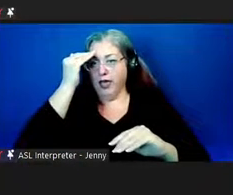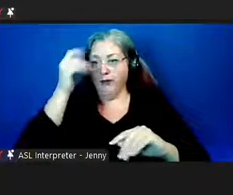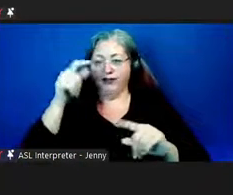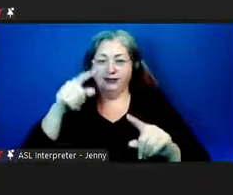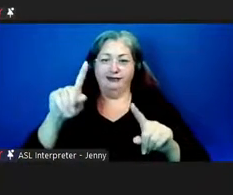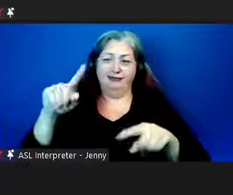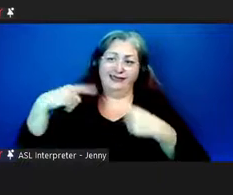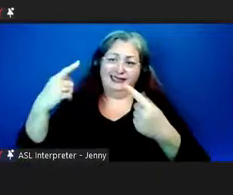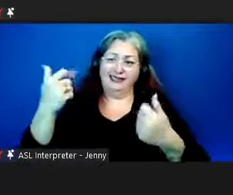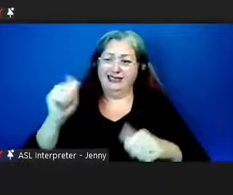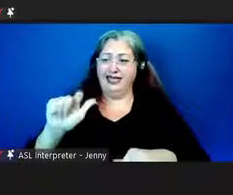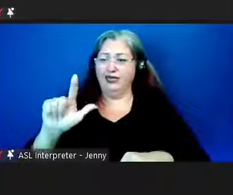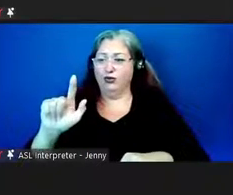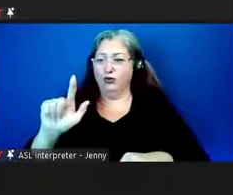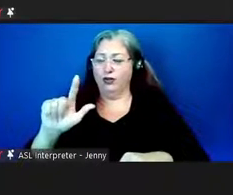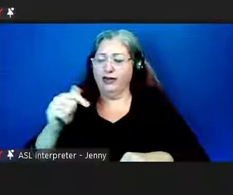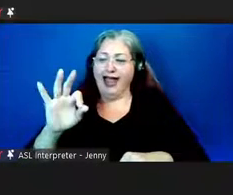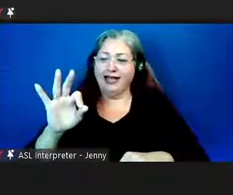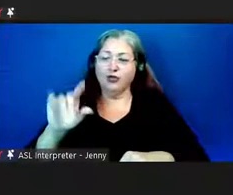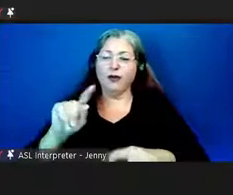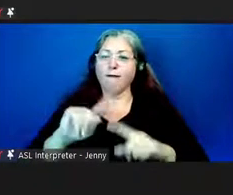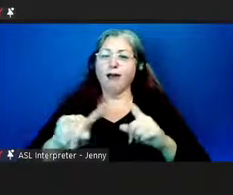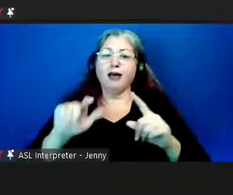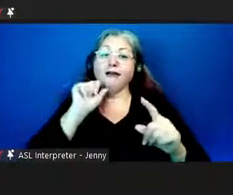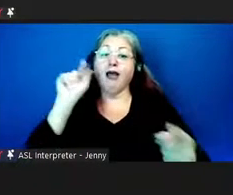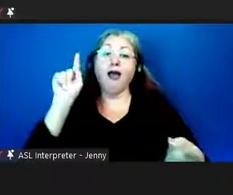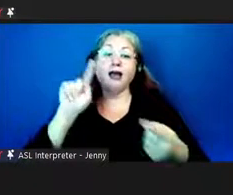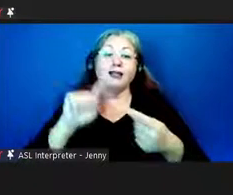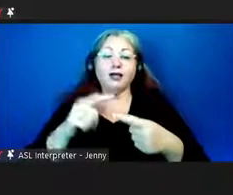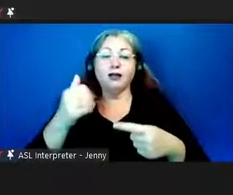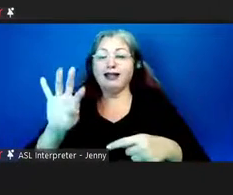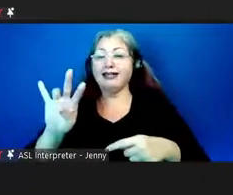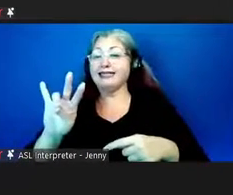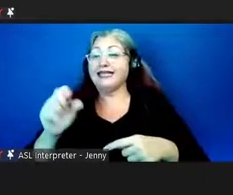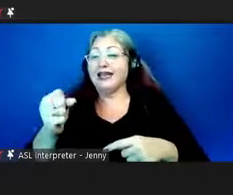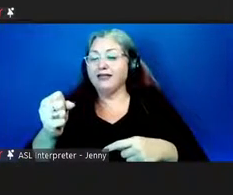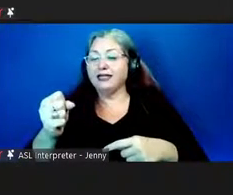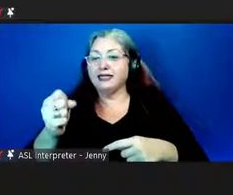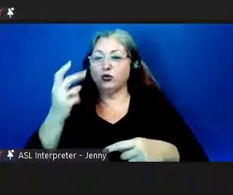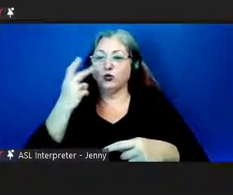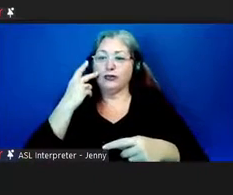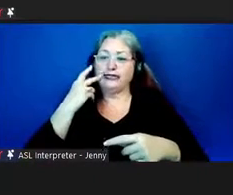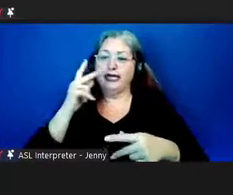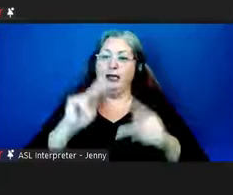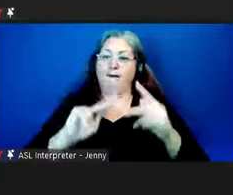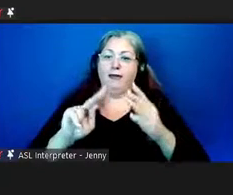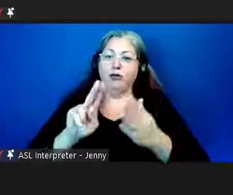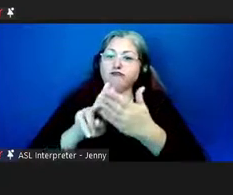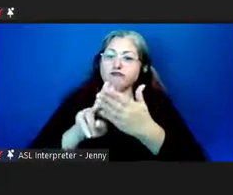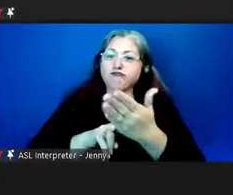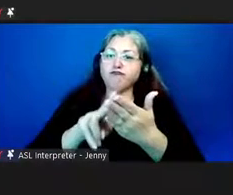1921, it wasn't until the 70s, the actual enrollment from the